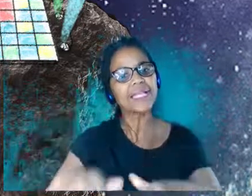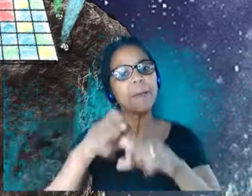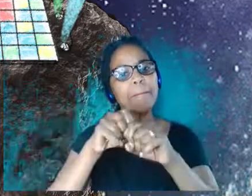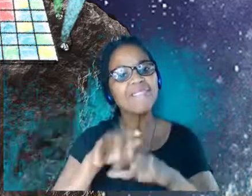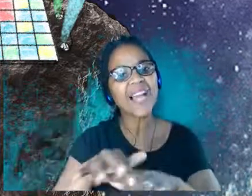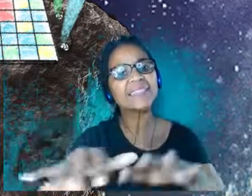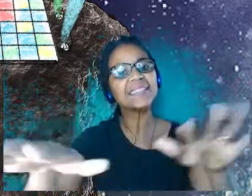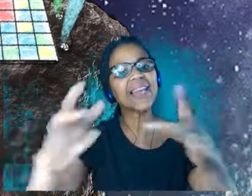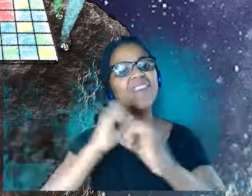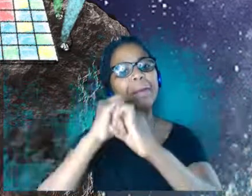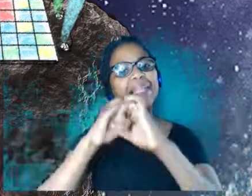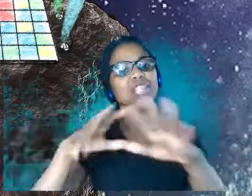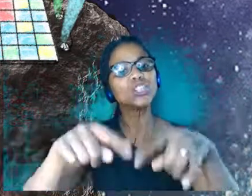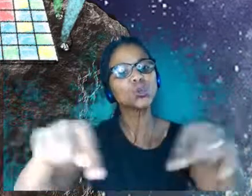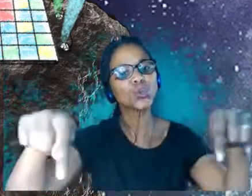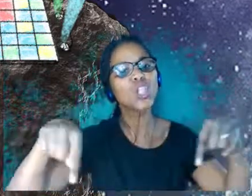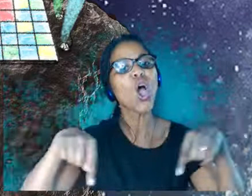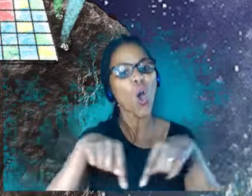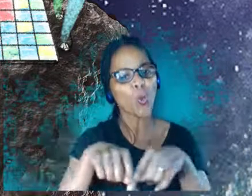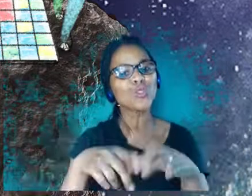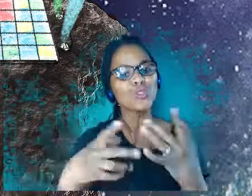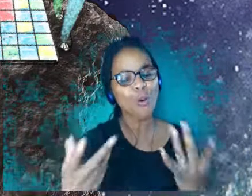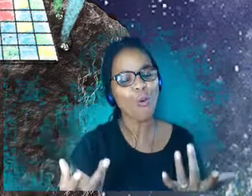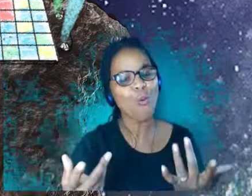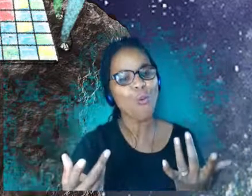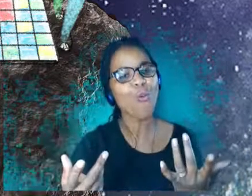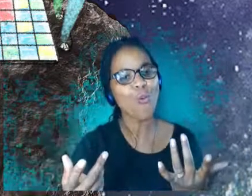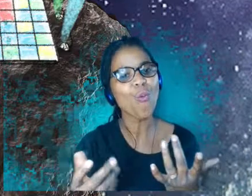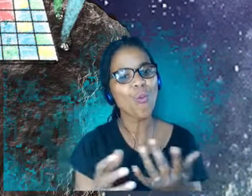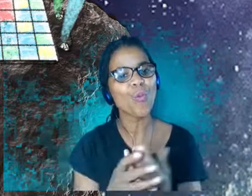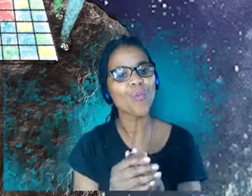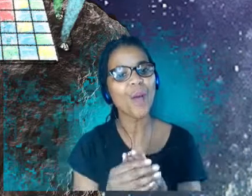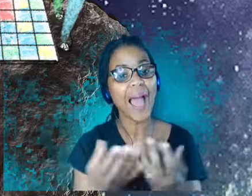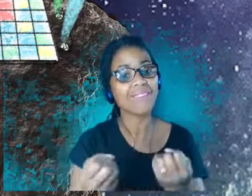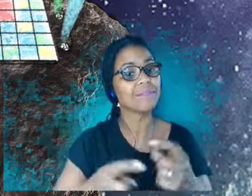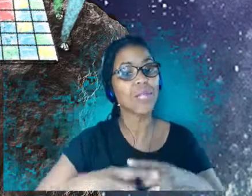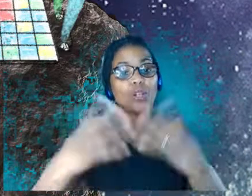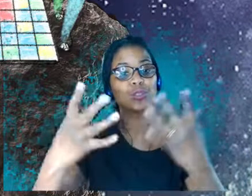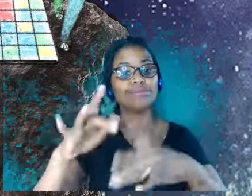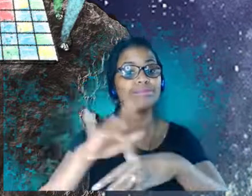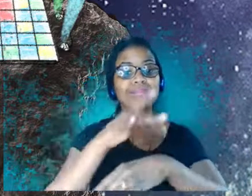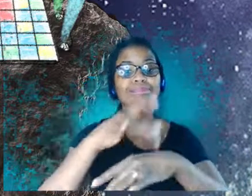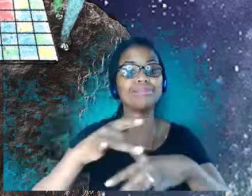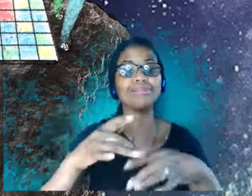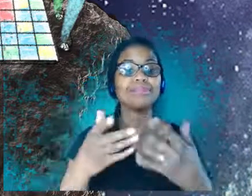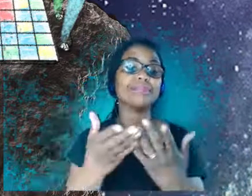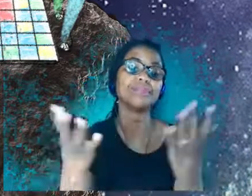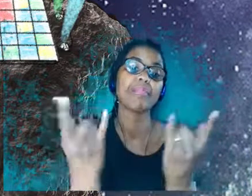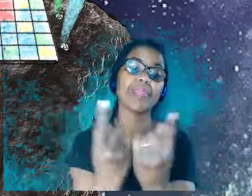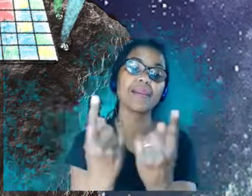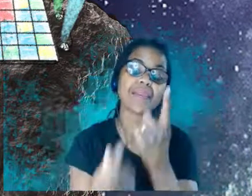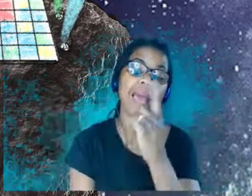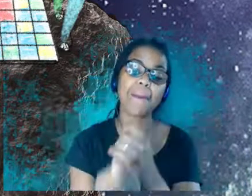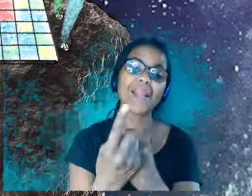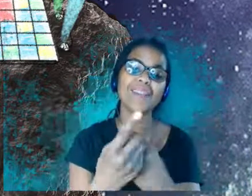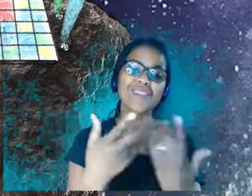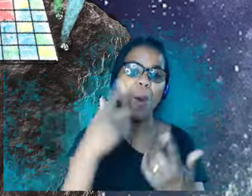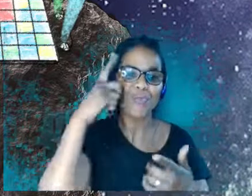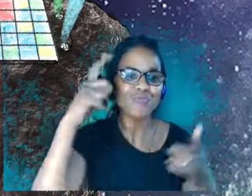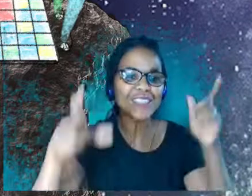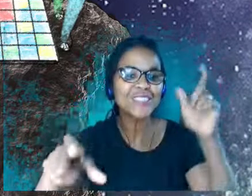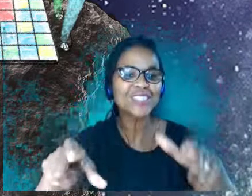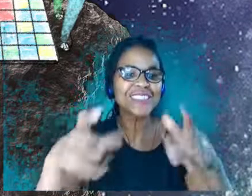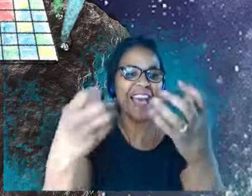lockdown, so it's, I don't know if I've had no extra detail on all that means, but, and we couldn't do that, so we, some residents are putting, like, very camp,